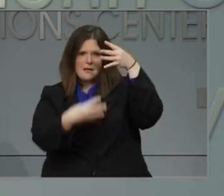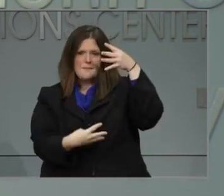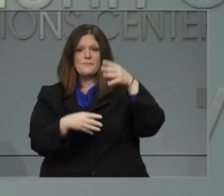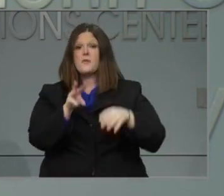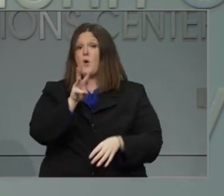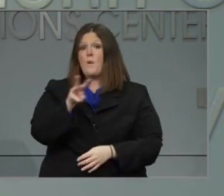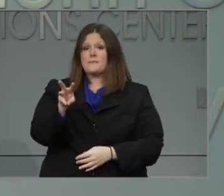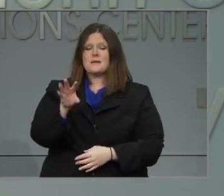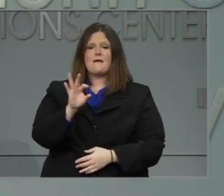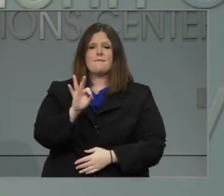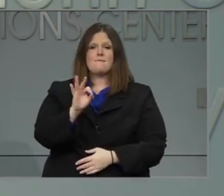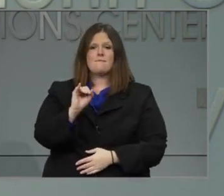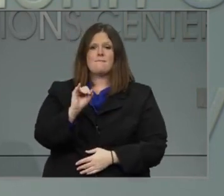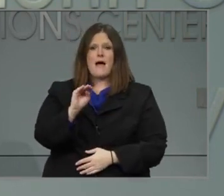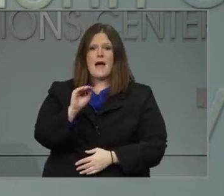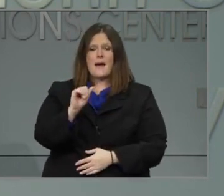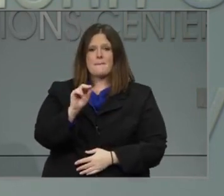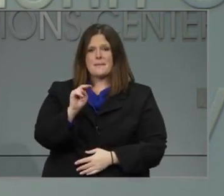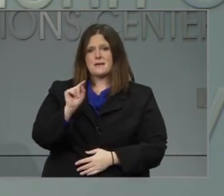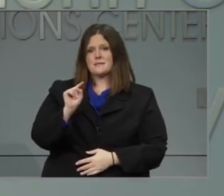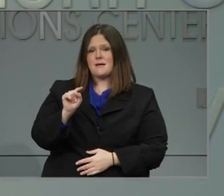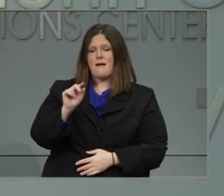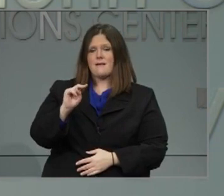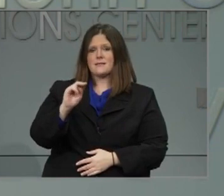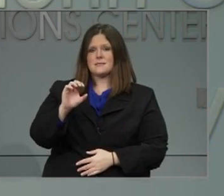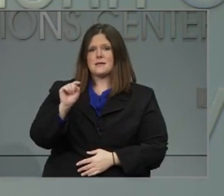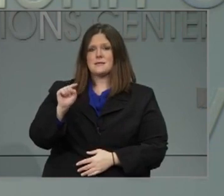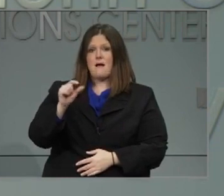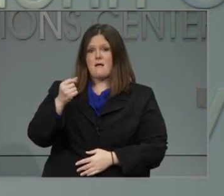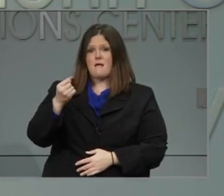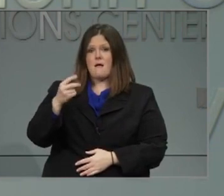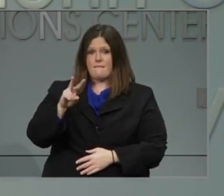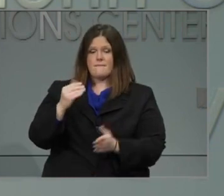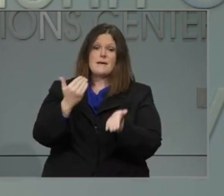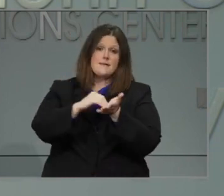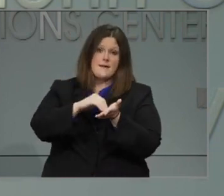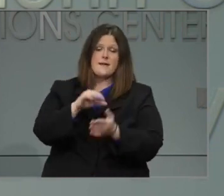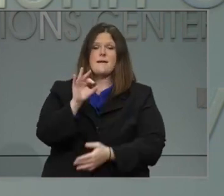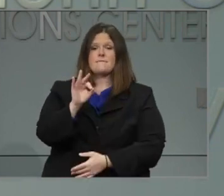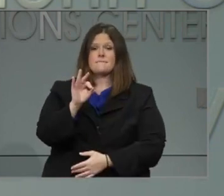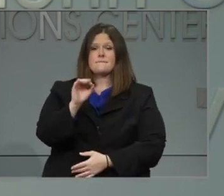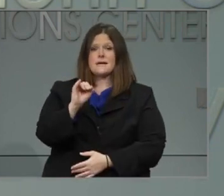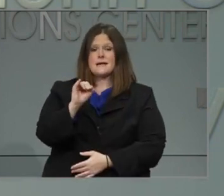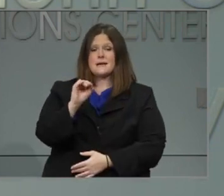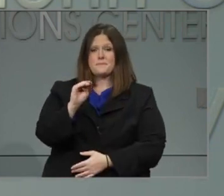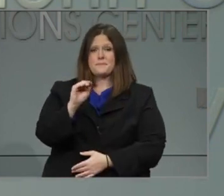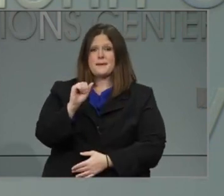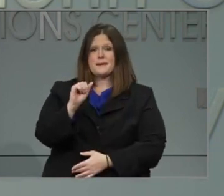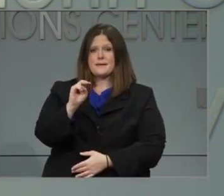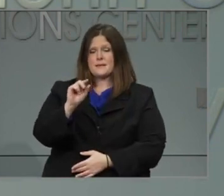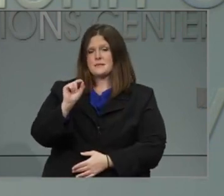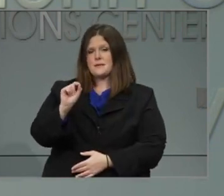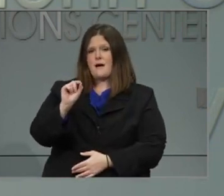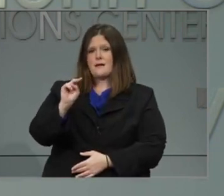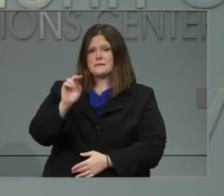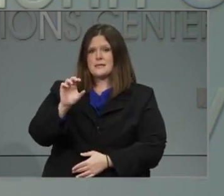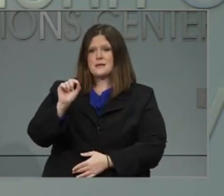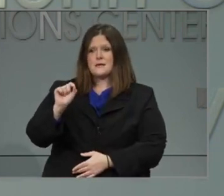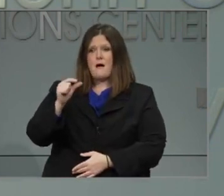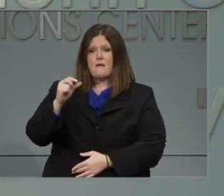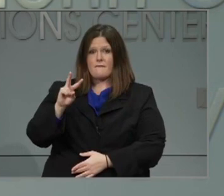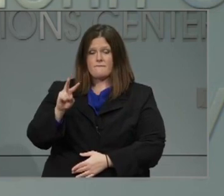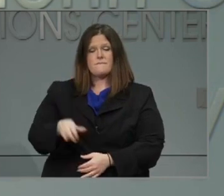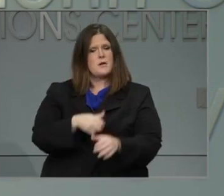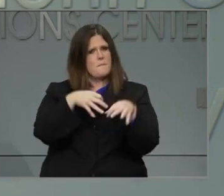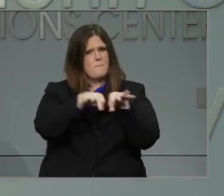.NC.gov. That's F-I-M-A-N dot N-C dot gov. By following